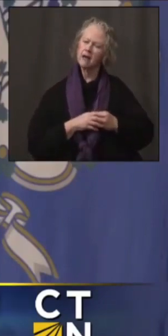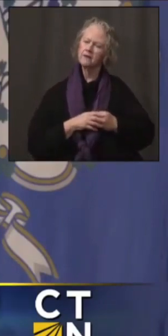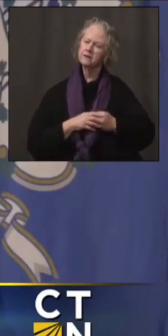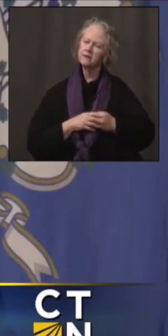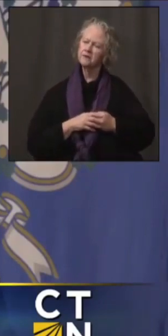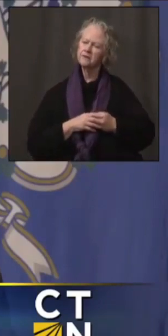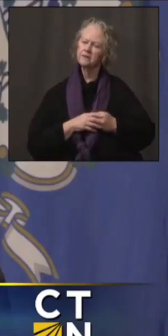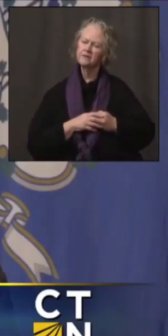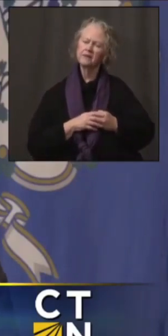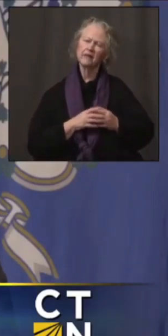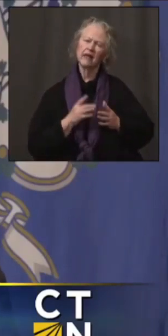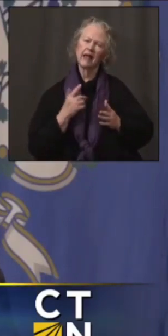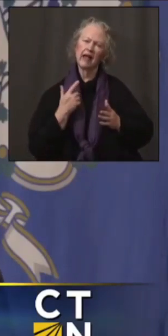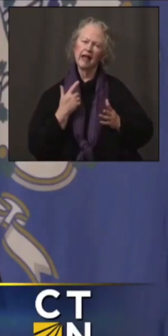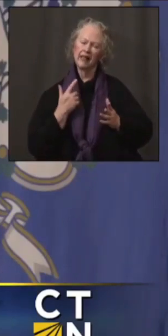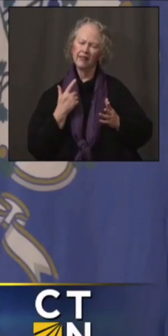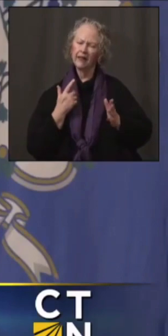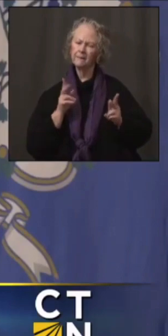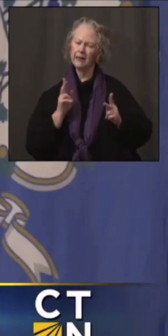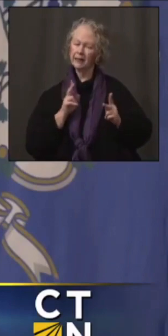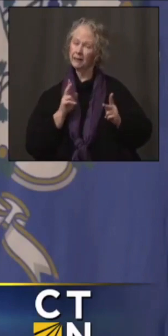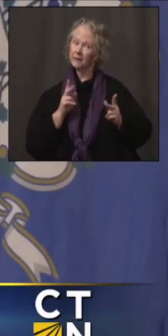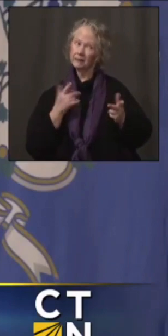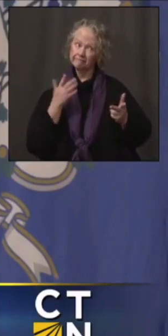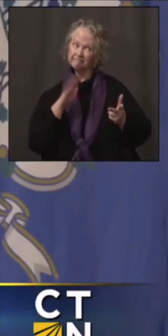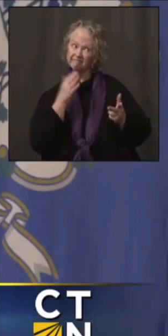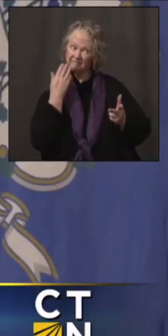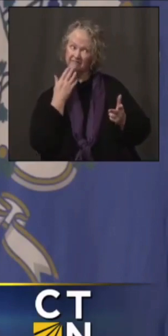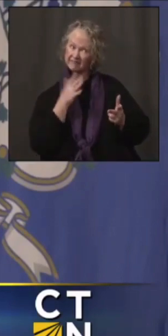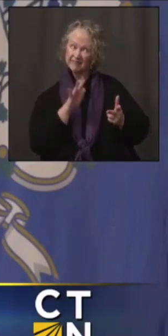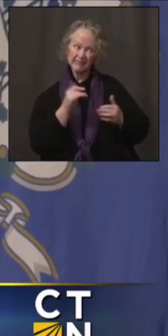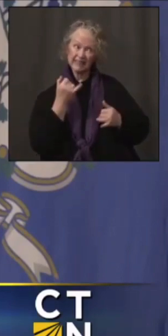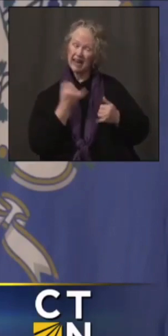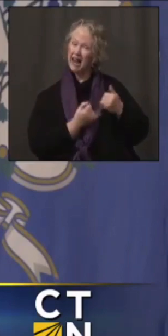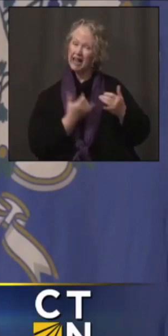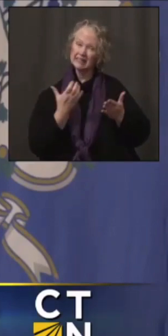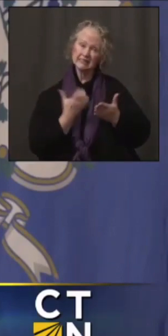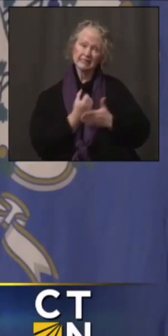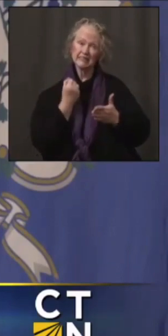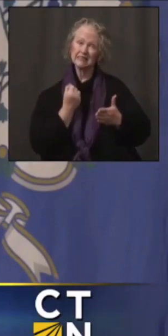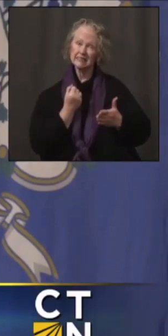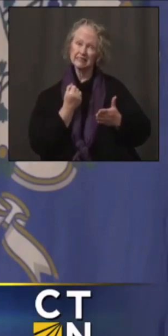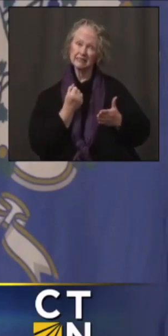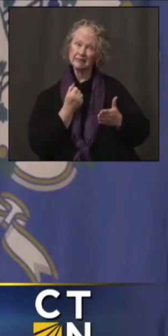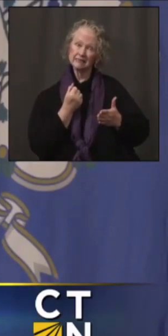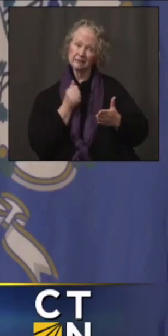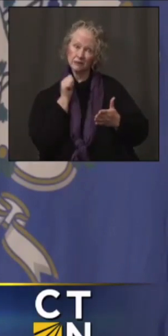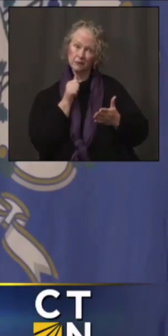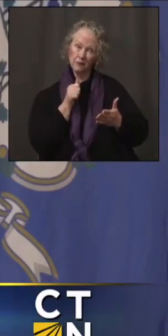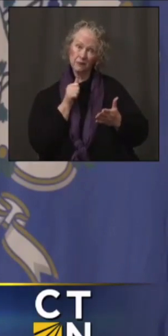I finalities. So, you know, here's your, uh, last chance to get this vaccine. don't, don't waste your shot.